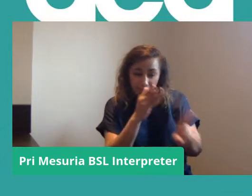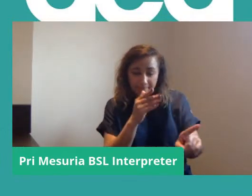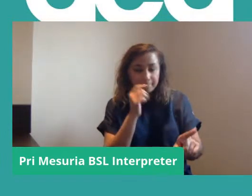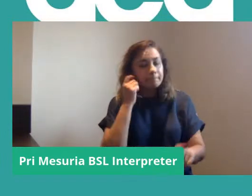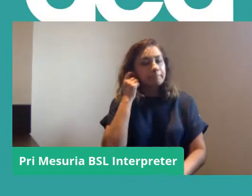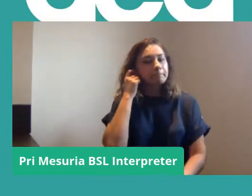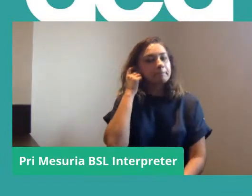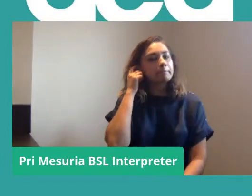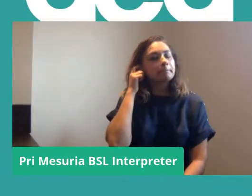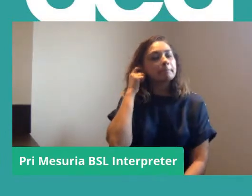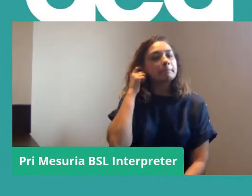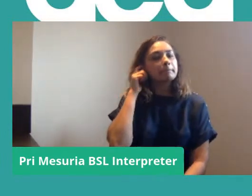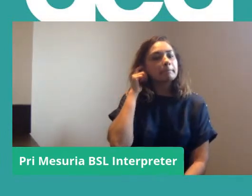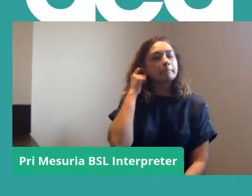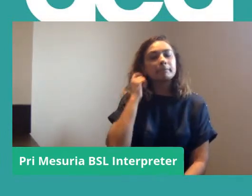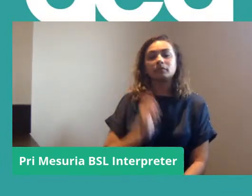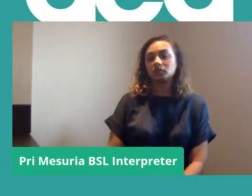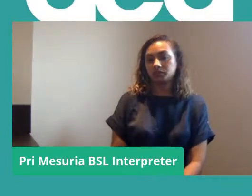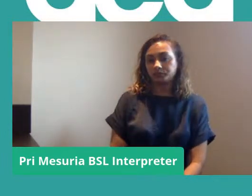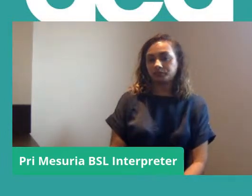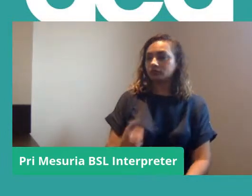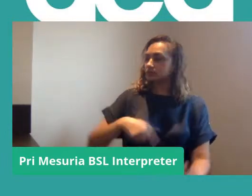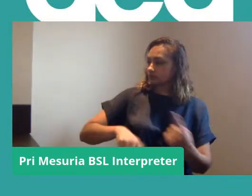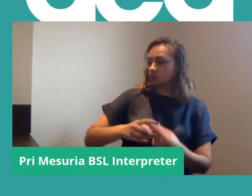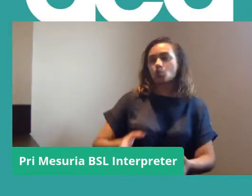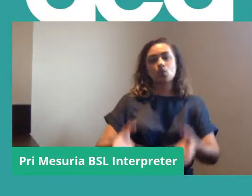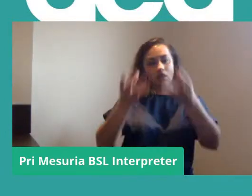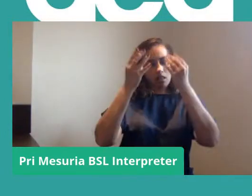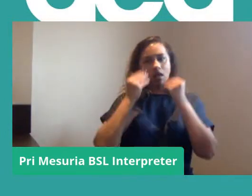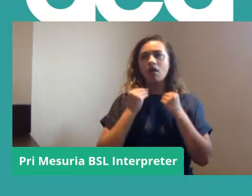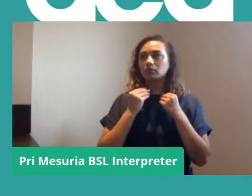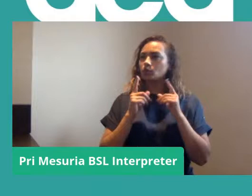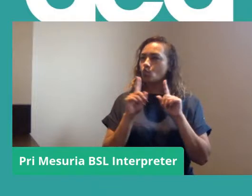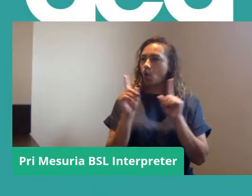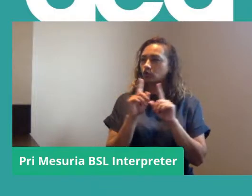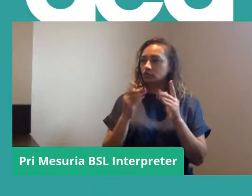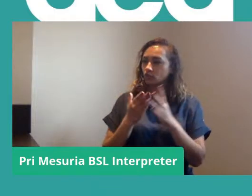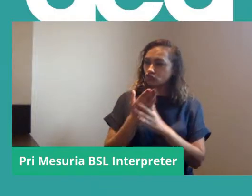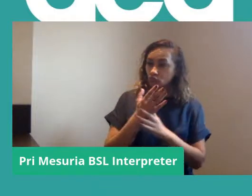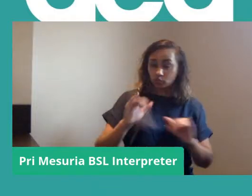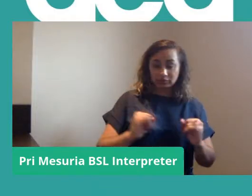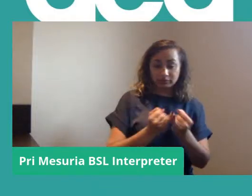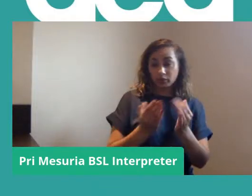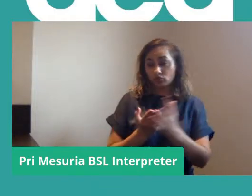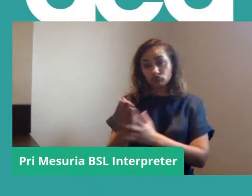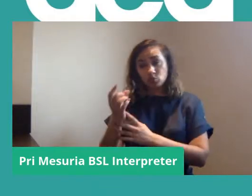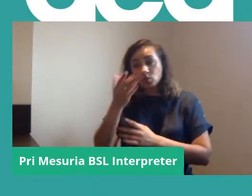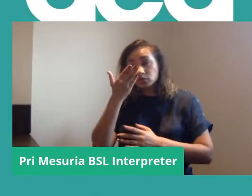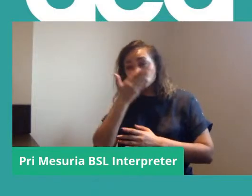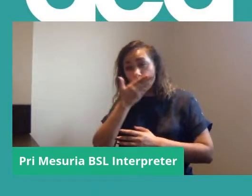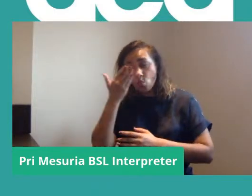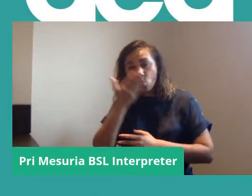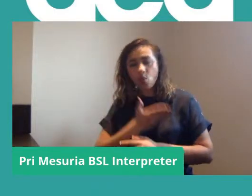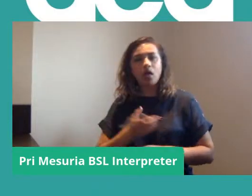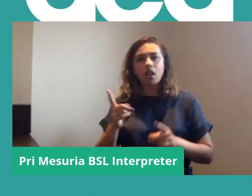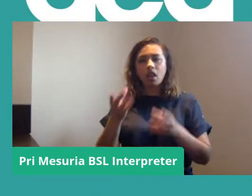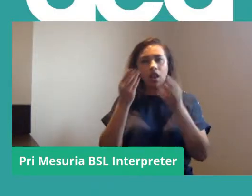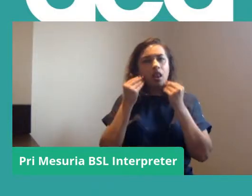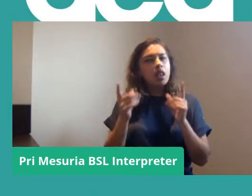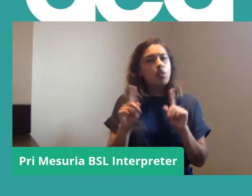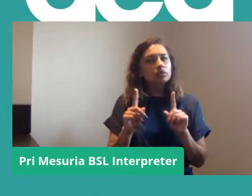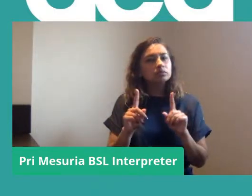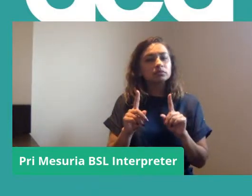The lessons that I think we learnt through the dispute and through the school were